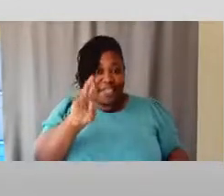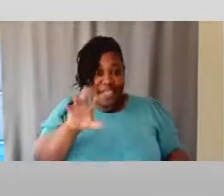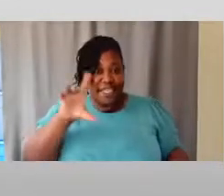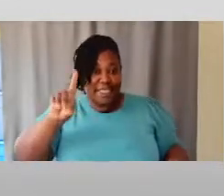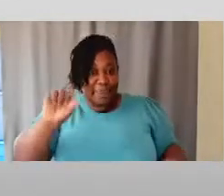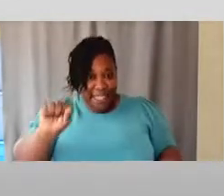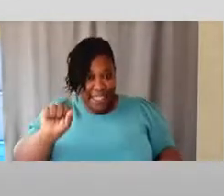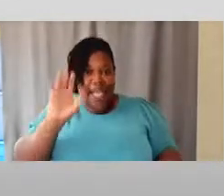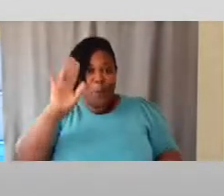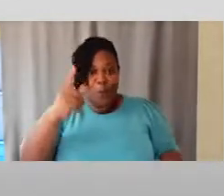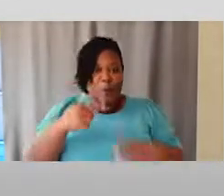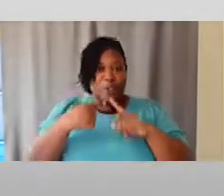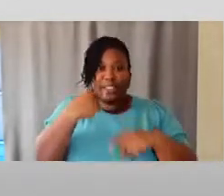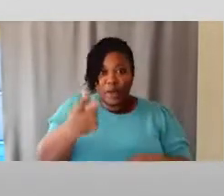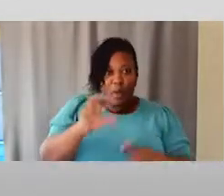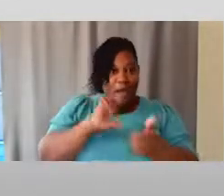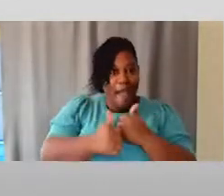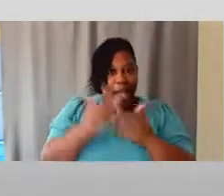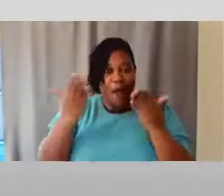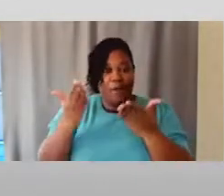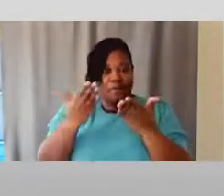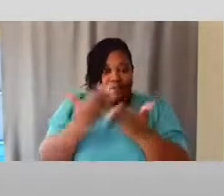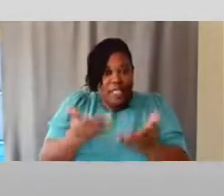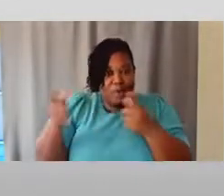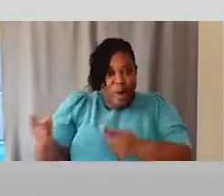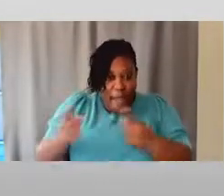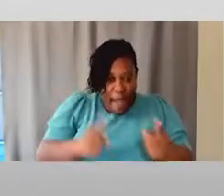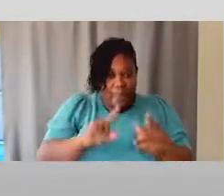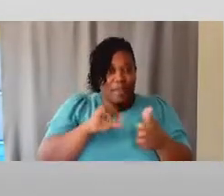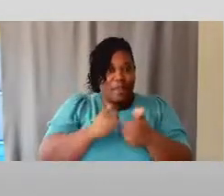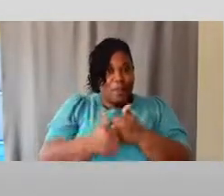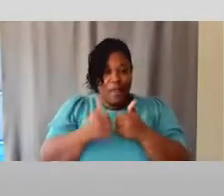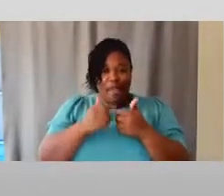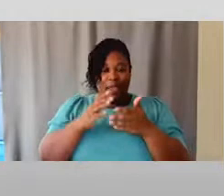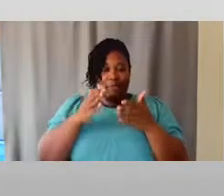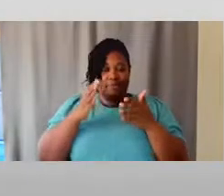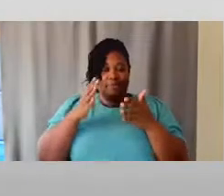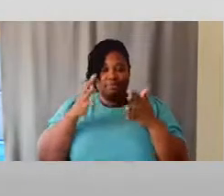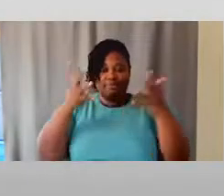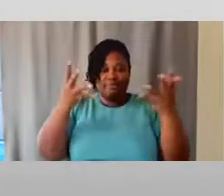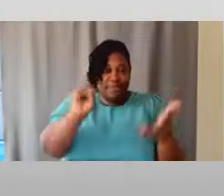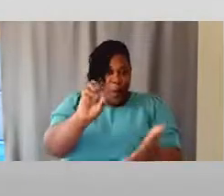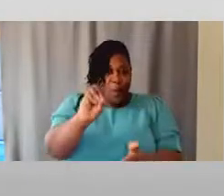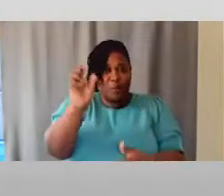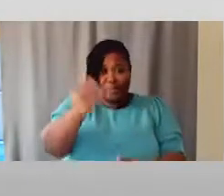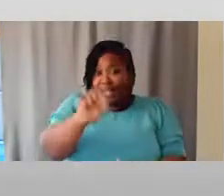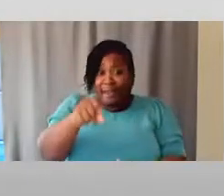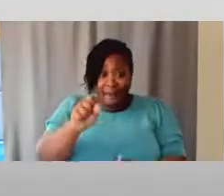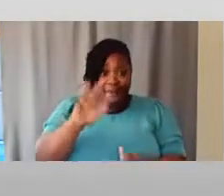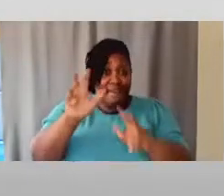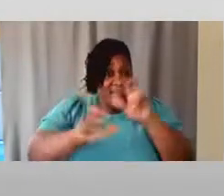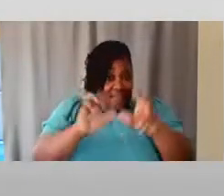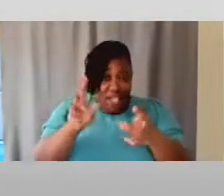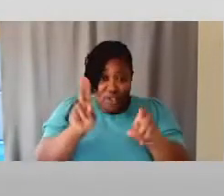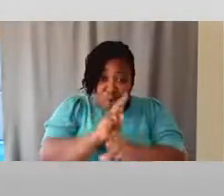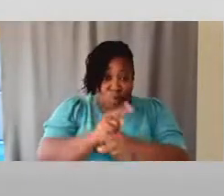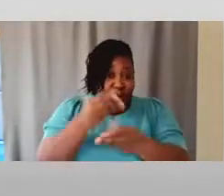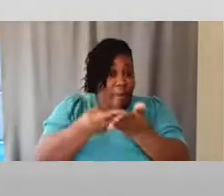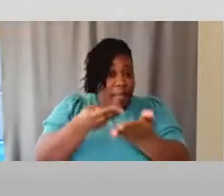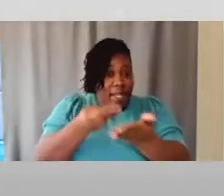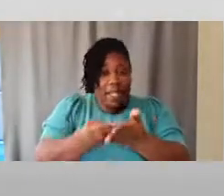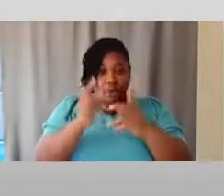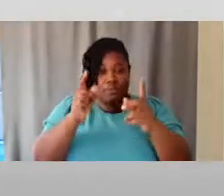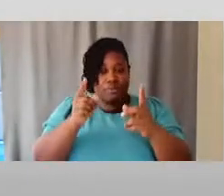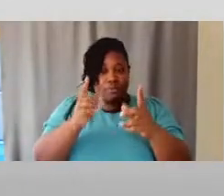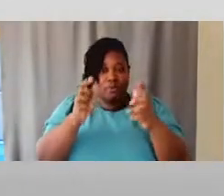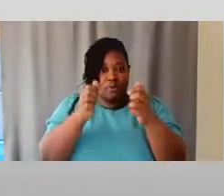down to the T how things are going to unfold and the way they're going to go. So, so yeah, invest, use your money towards,